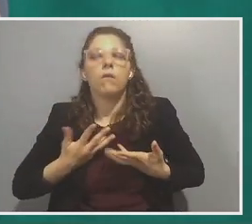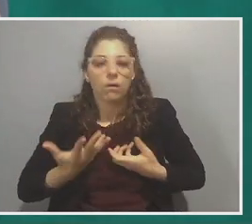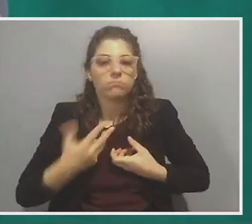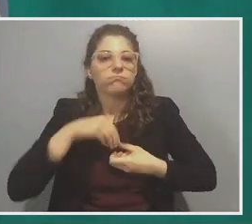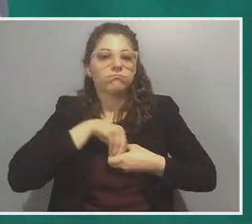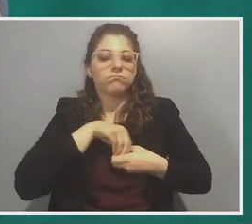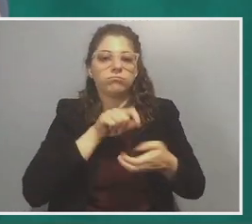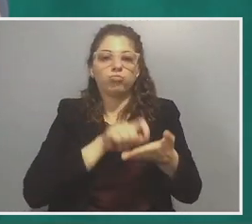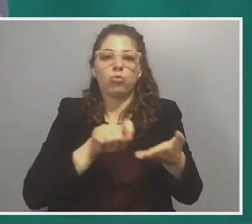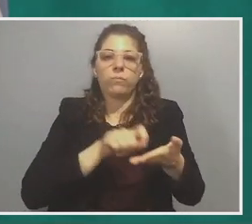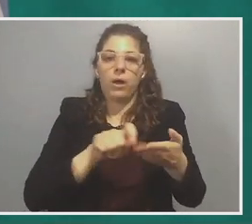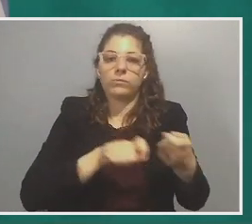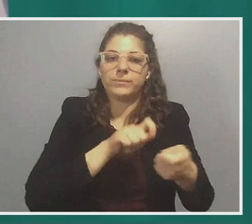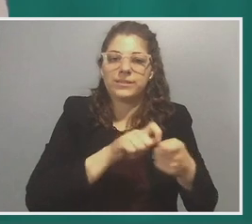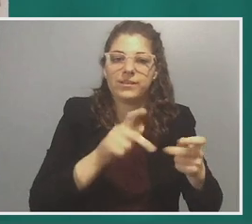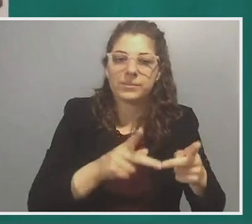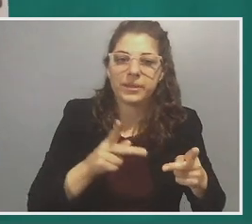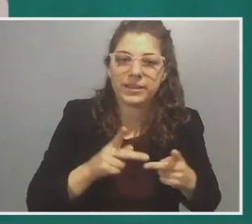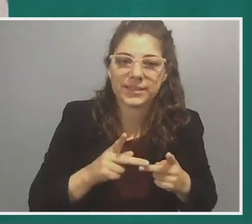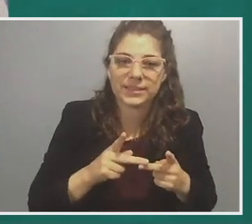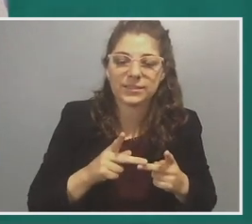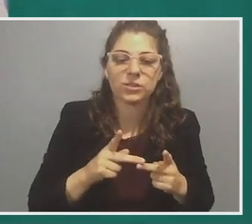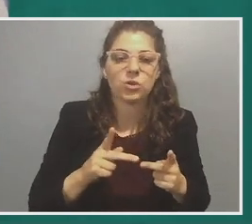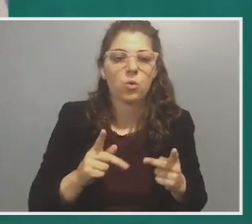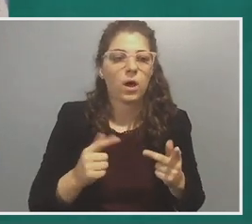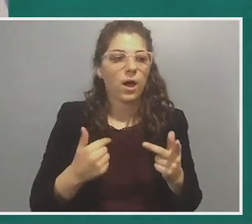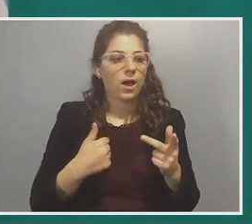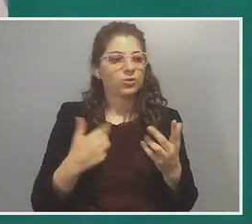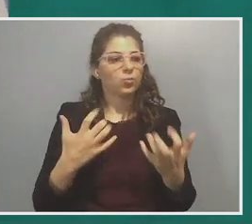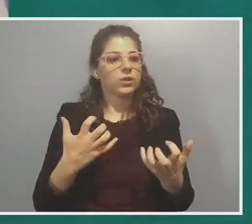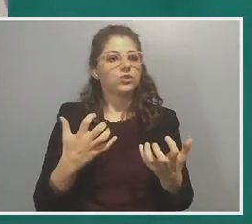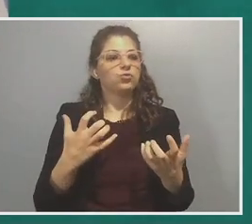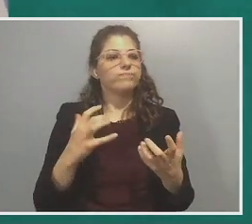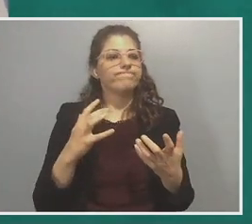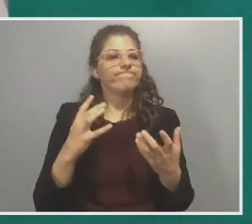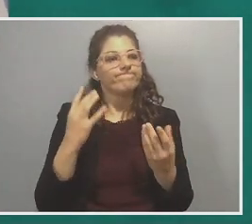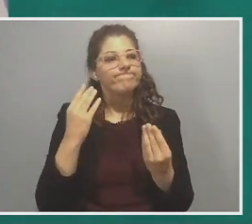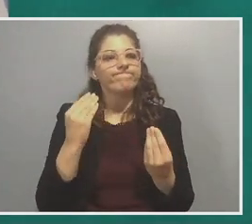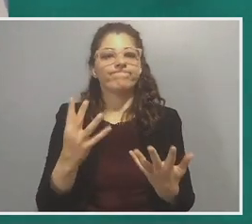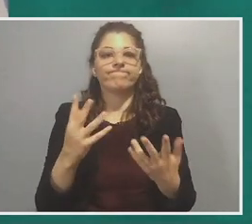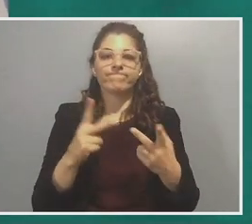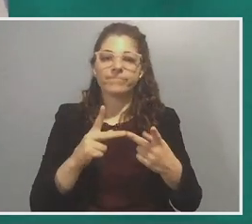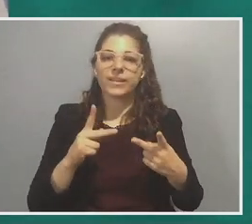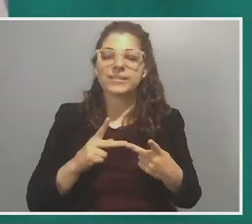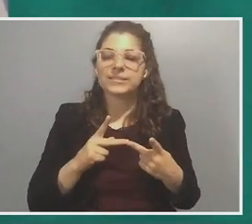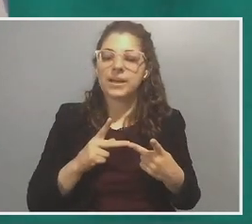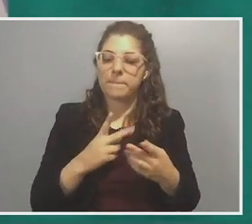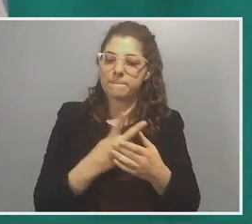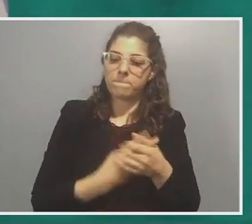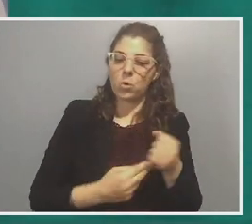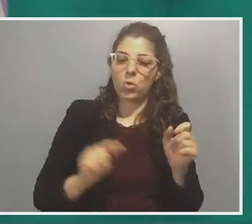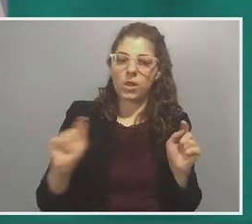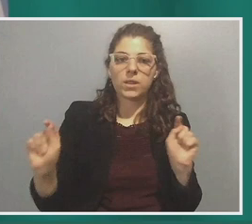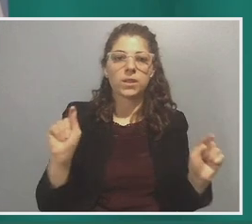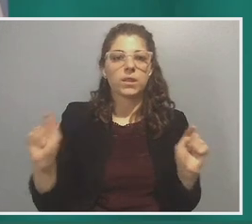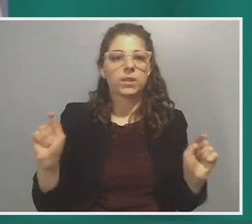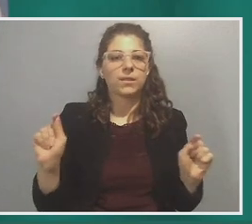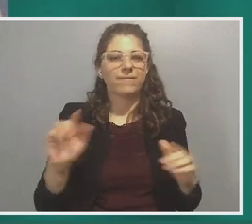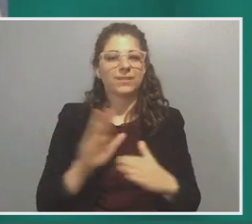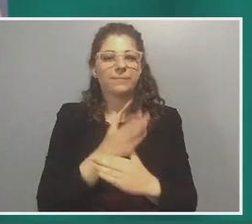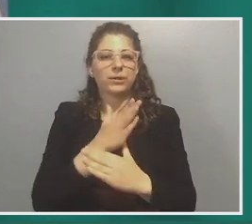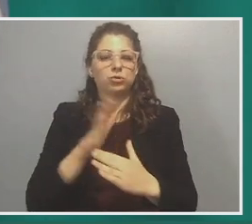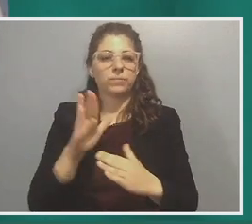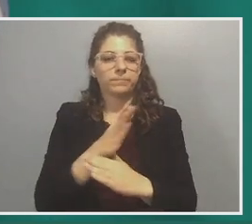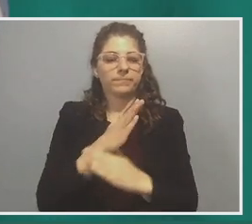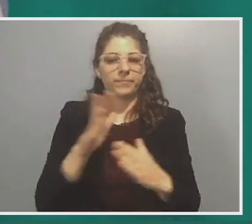and I think that I w I just wanted to capture places at, at sort of both ends of the spectrum and everywhere in between. So I wanted to